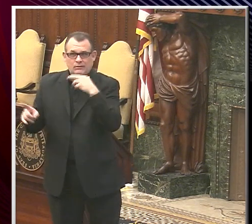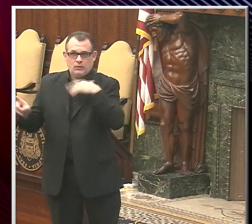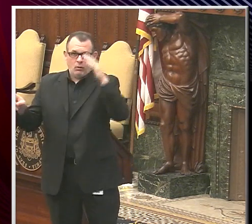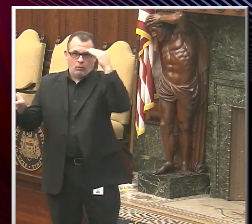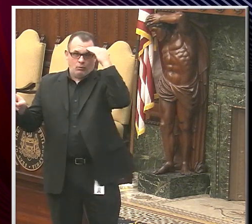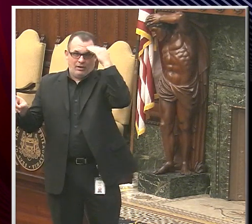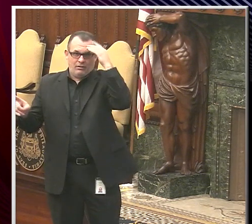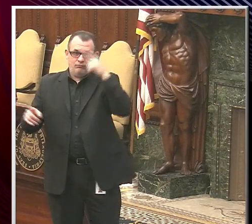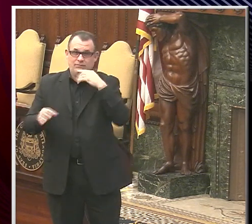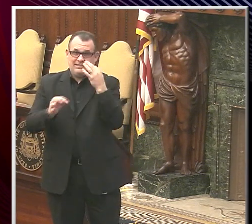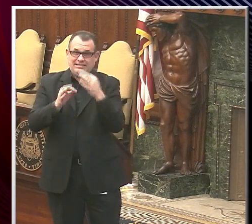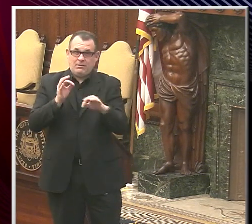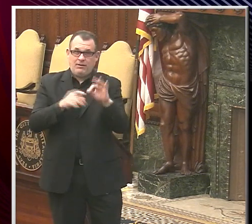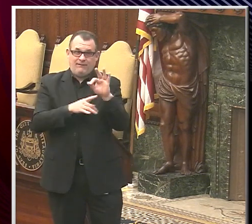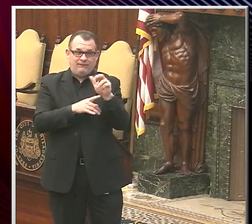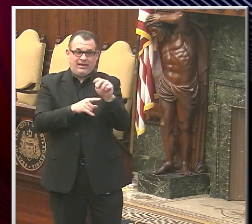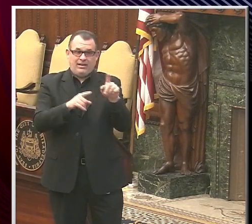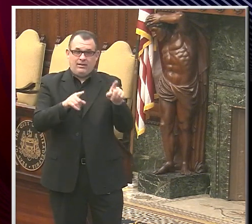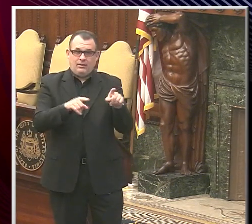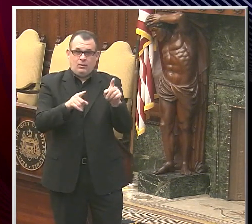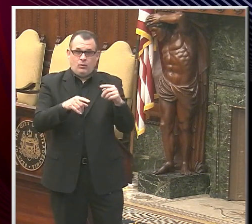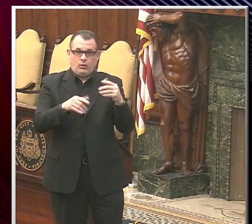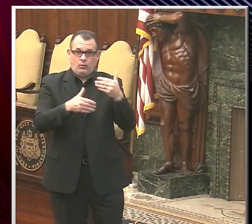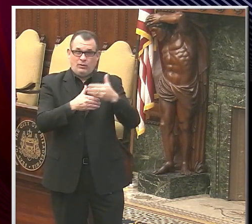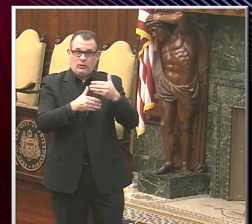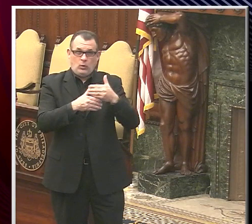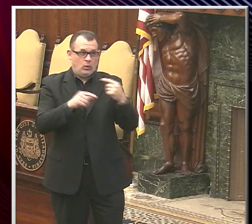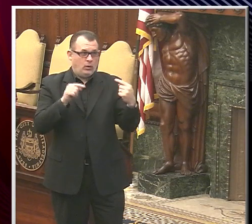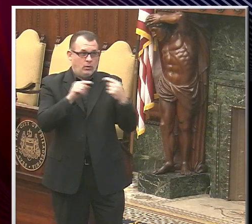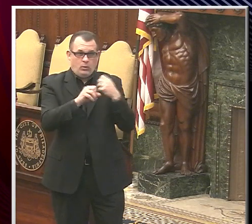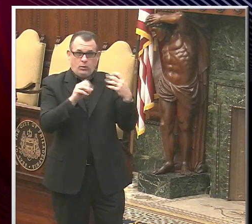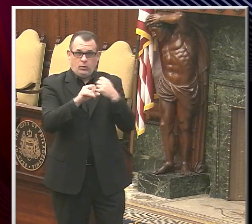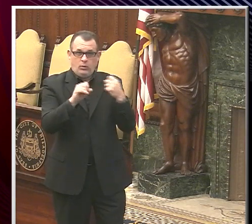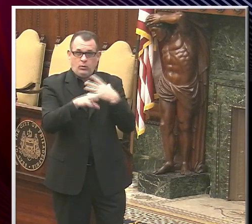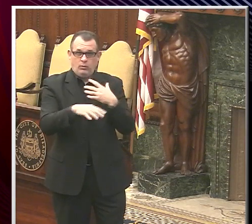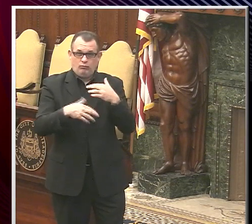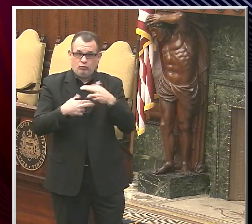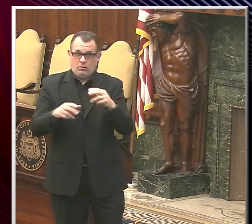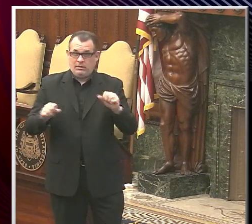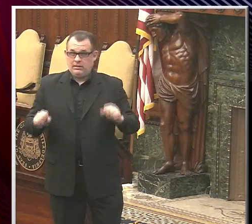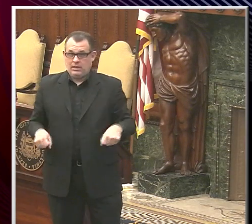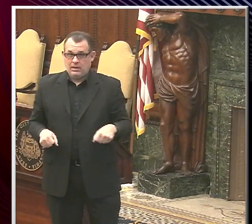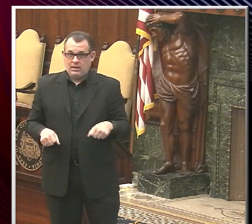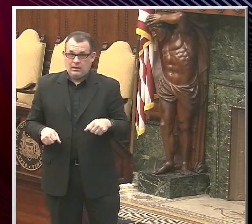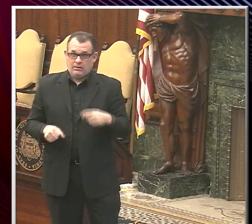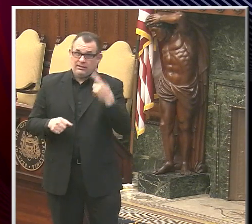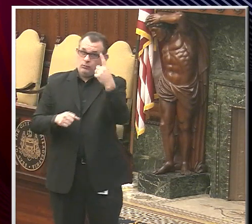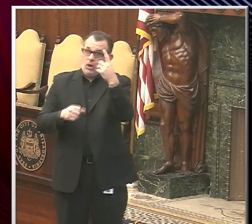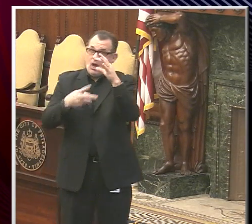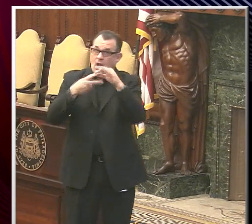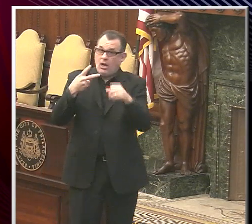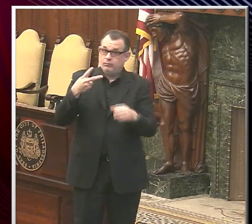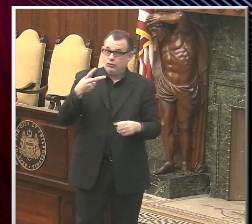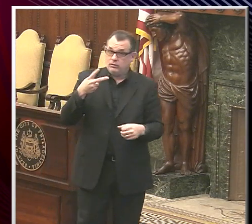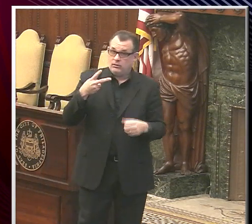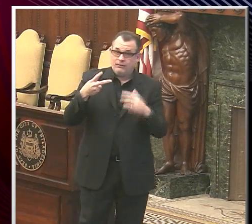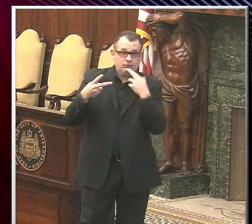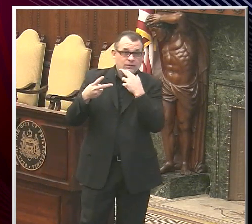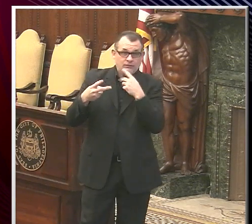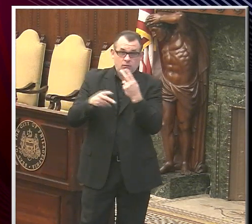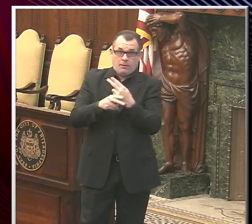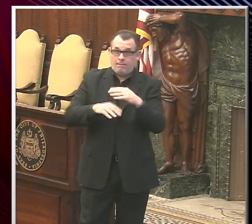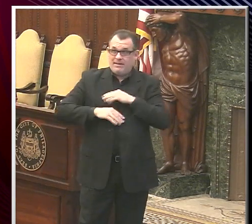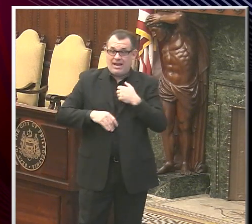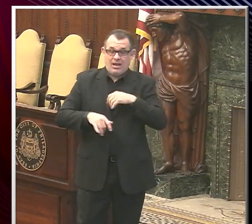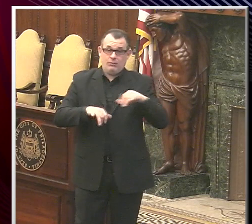simple fan in the window can make a big difference in how much ventilation you have in that room. So that's why one of the options for the restaurants to meet our standards is to put